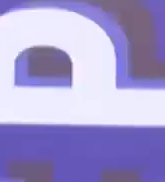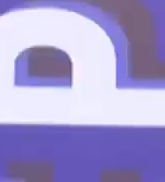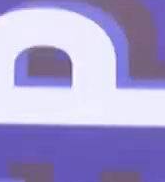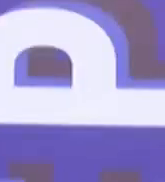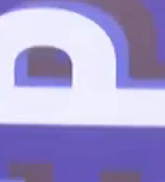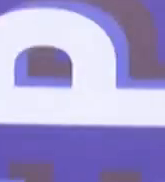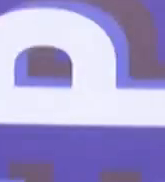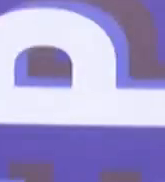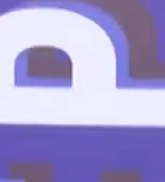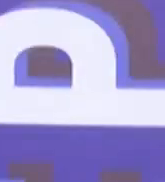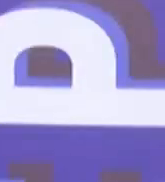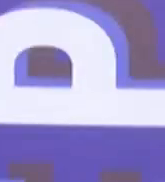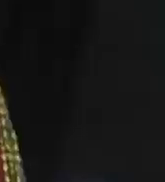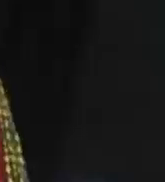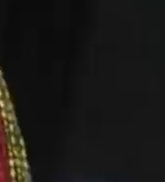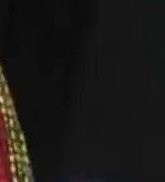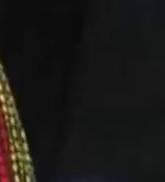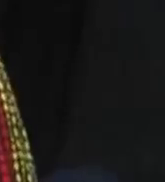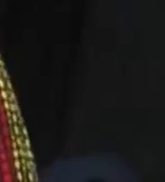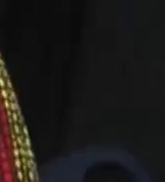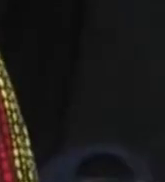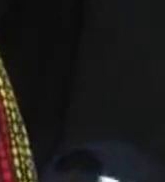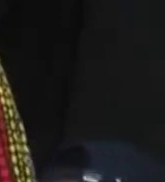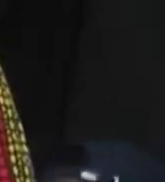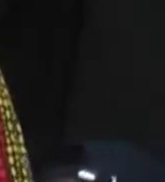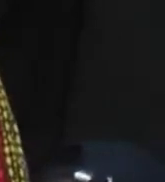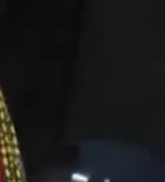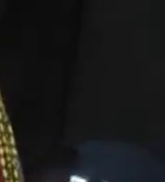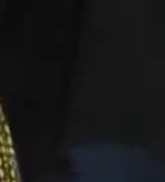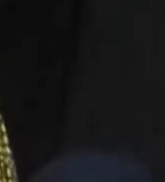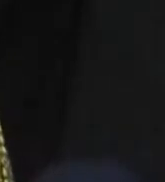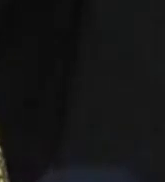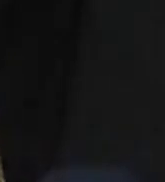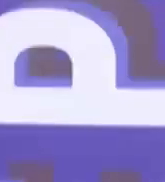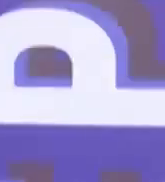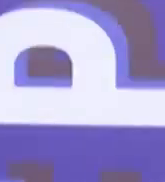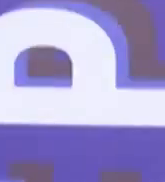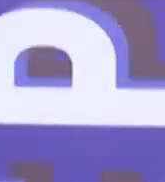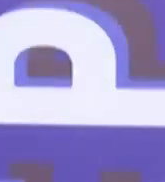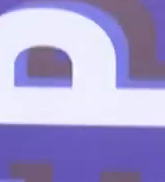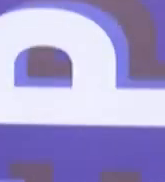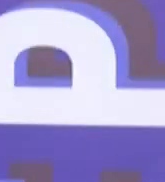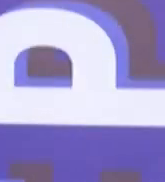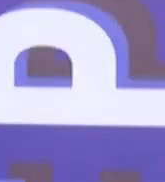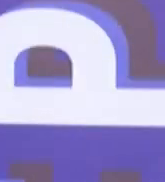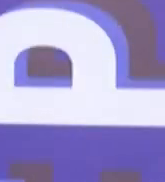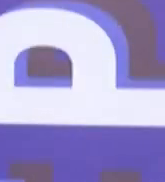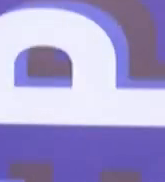you are a good man. You've done it in the past, but we need it across the country. What will you do differently, sir? I said I would represent the bill.